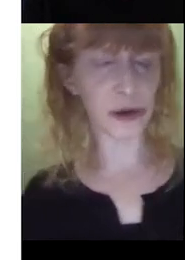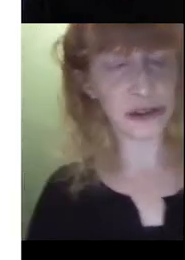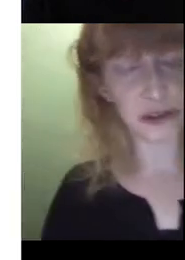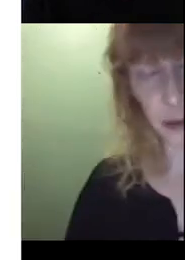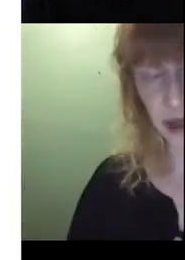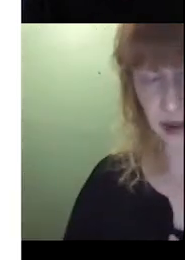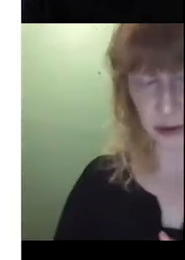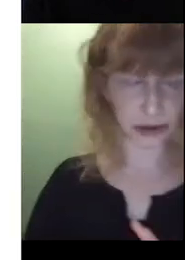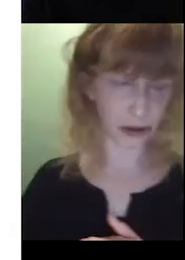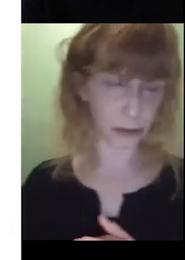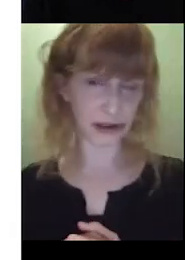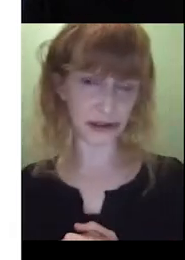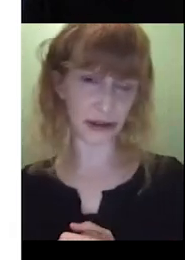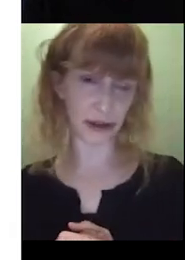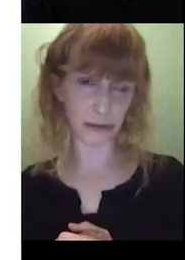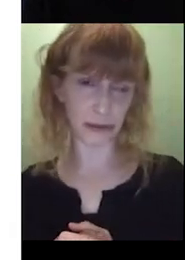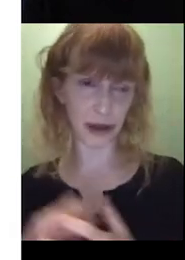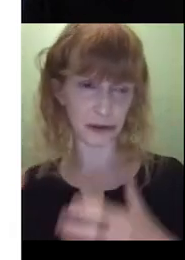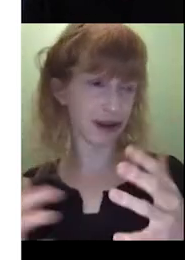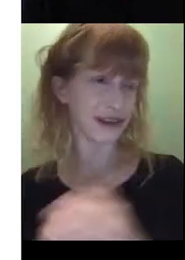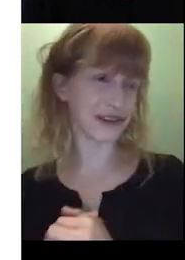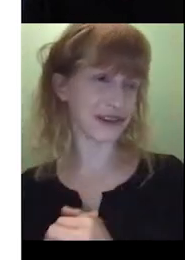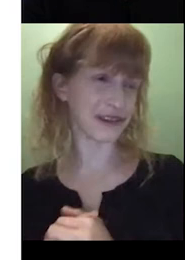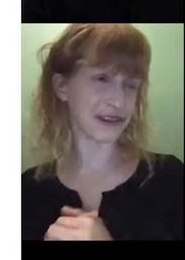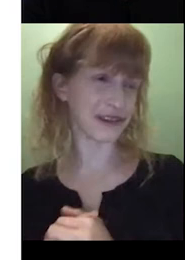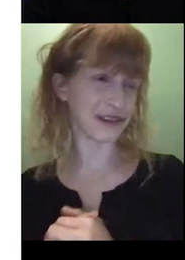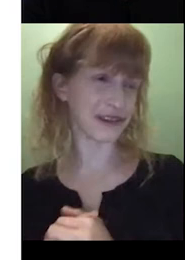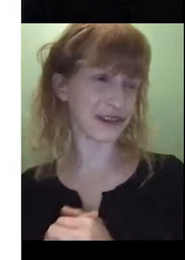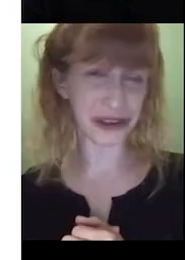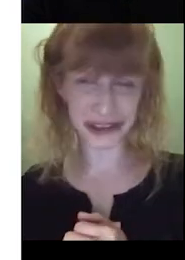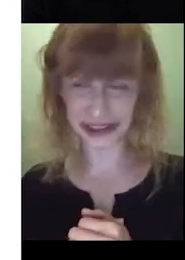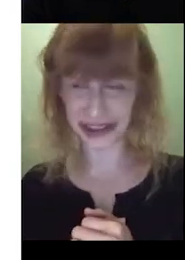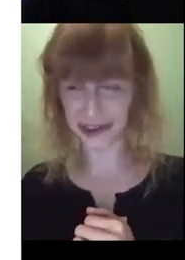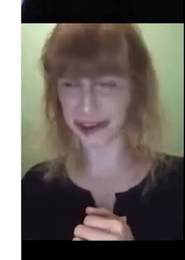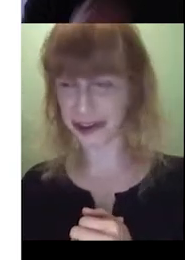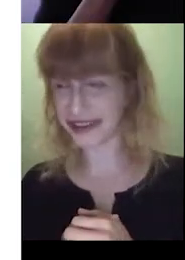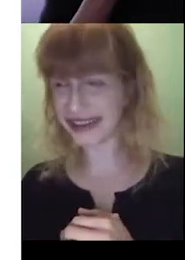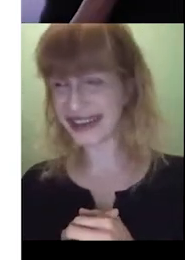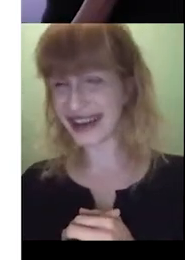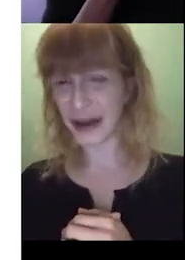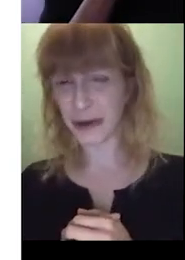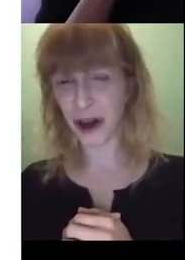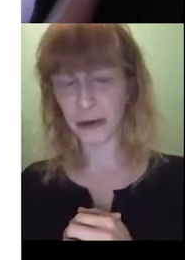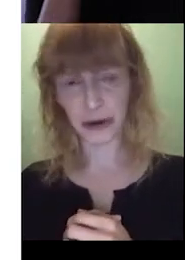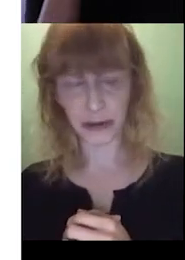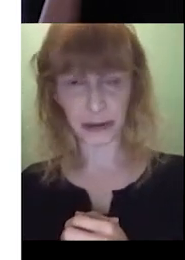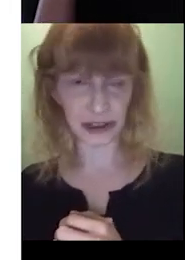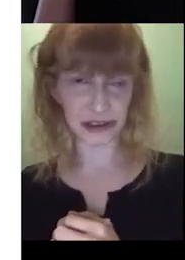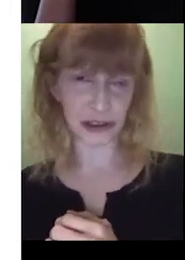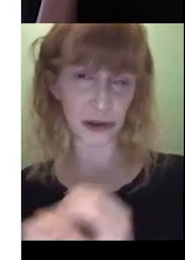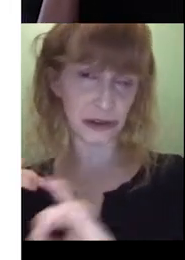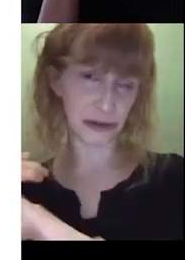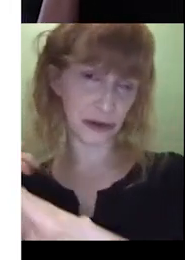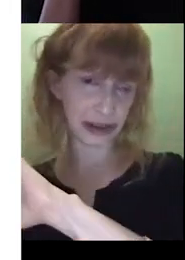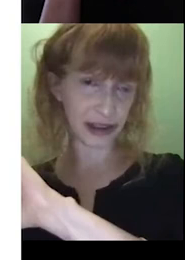It's a good question. I mean, and it's one that I might, after I answer, throw to Libby and make sure that she agrees. I would probably